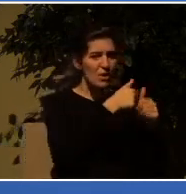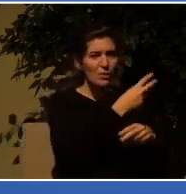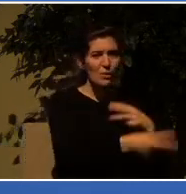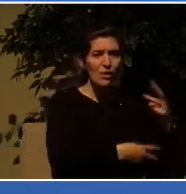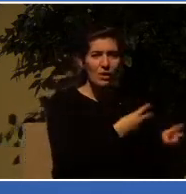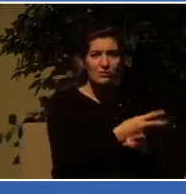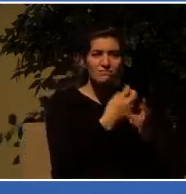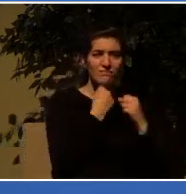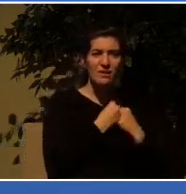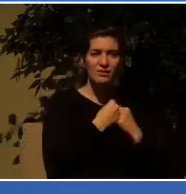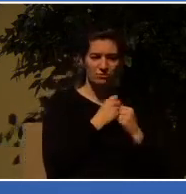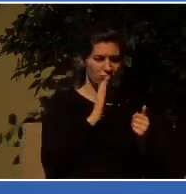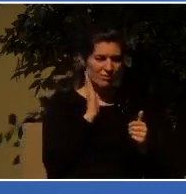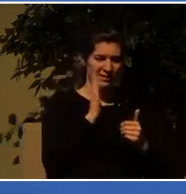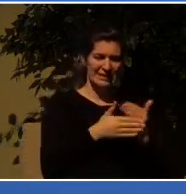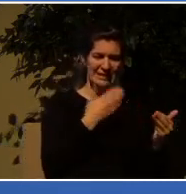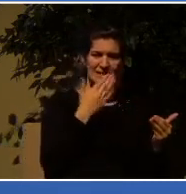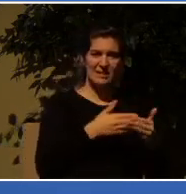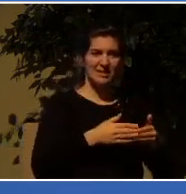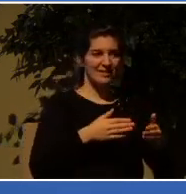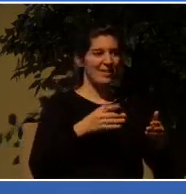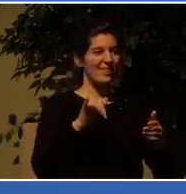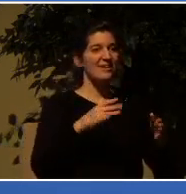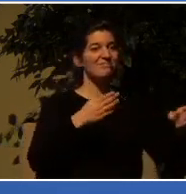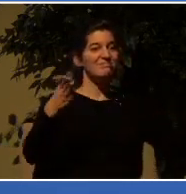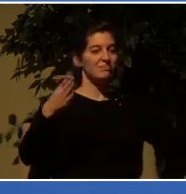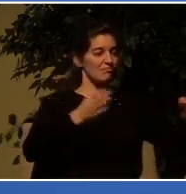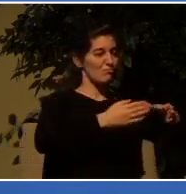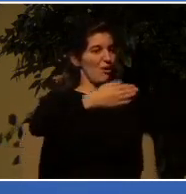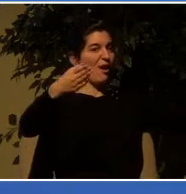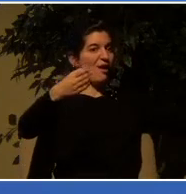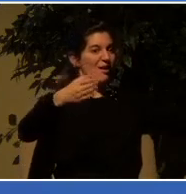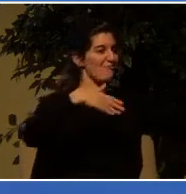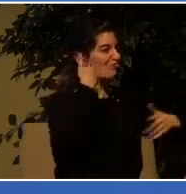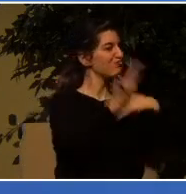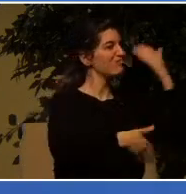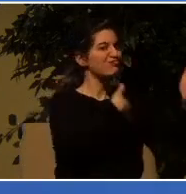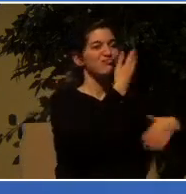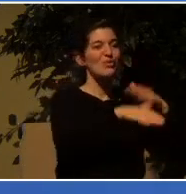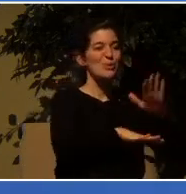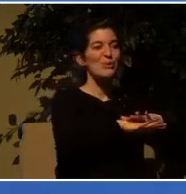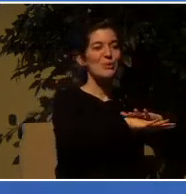values of the world it's the broad way and it's the easy way but it leads to destruction